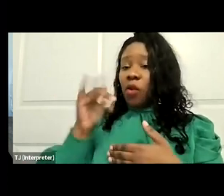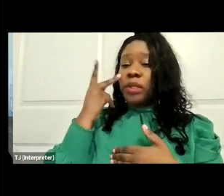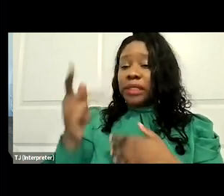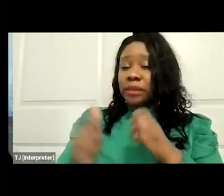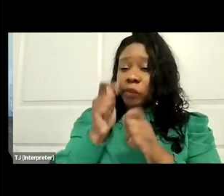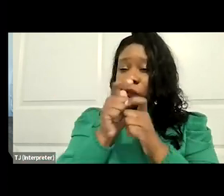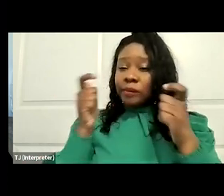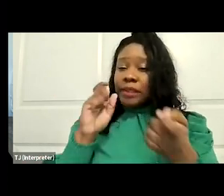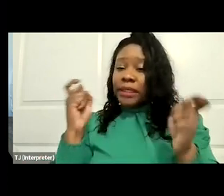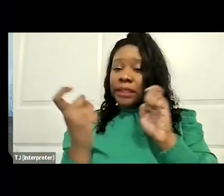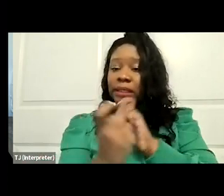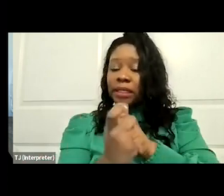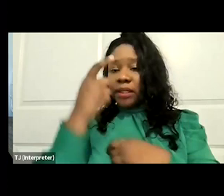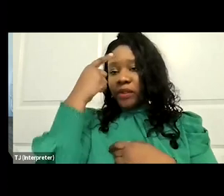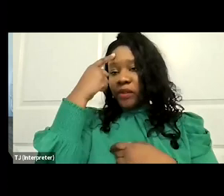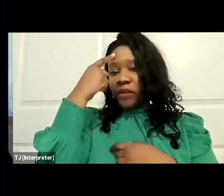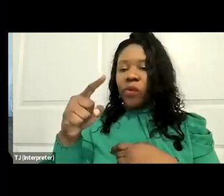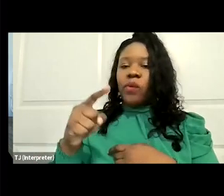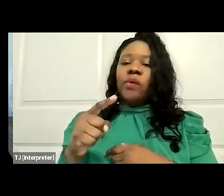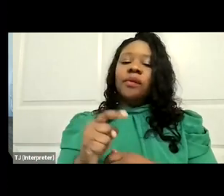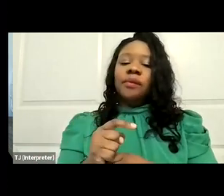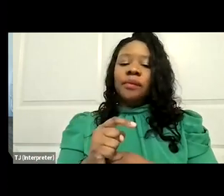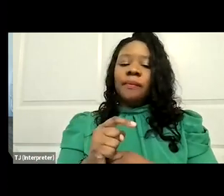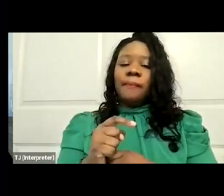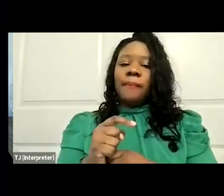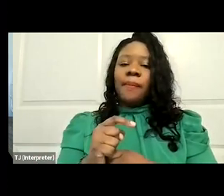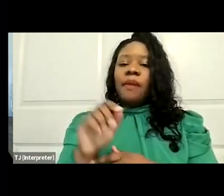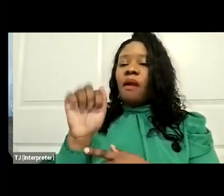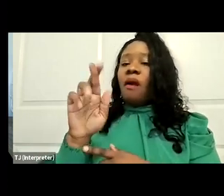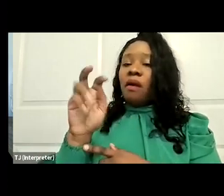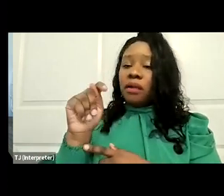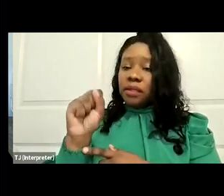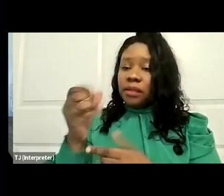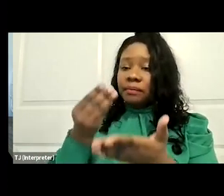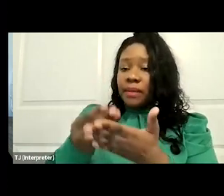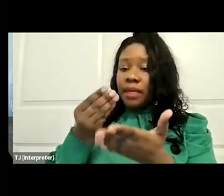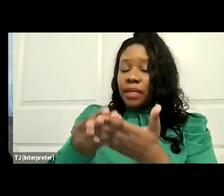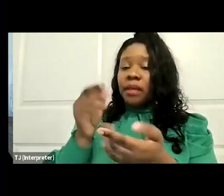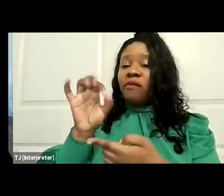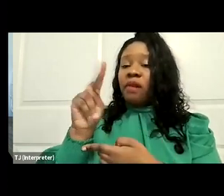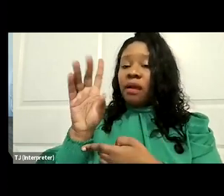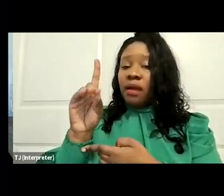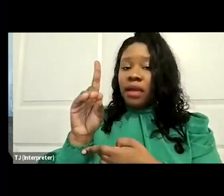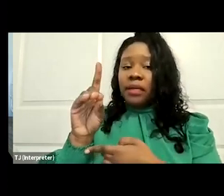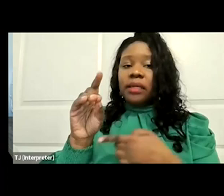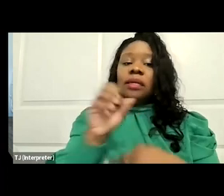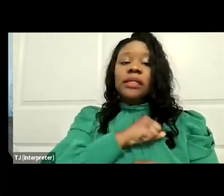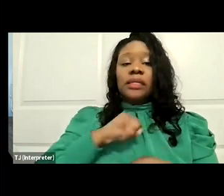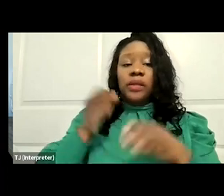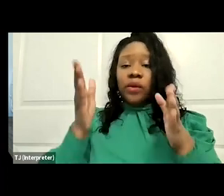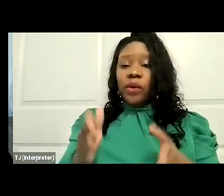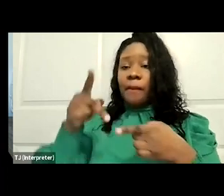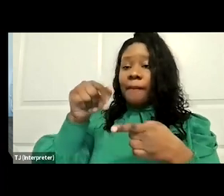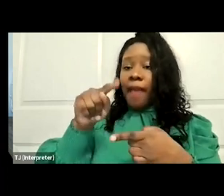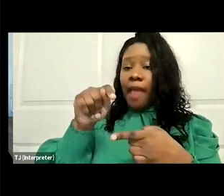particularly for arts funding. Senator Patty Murray of Washington